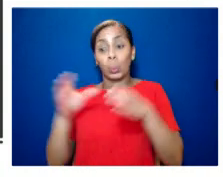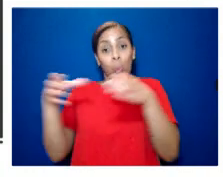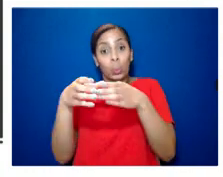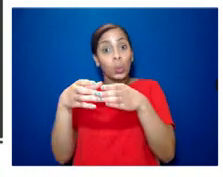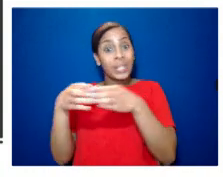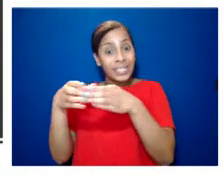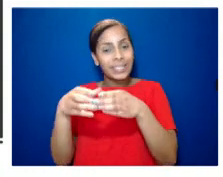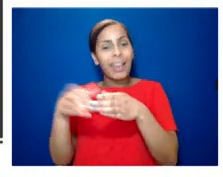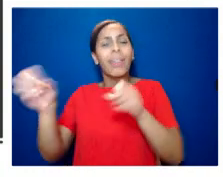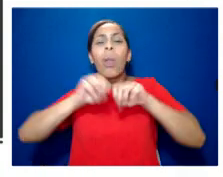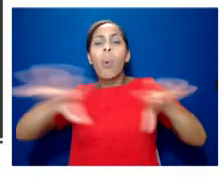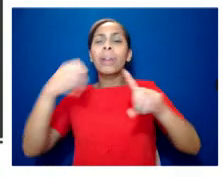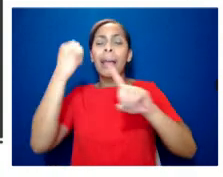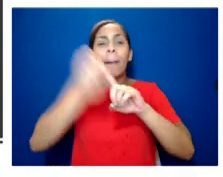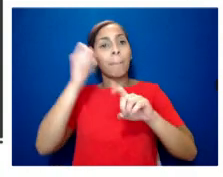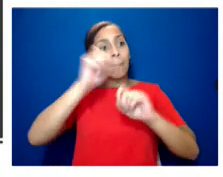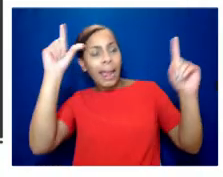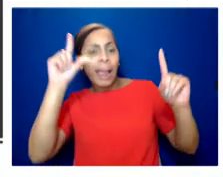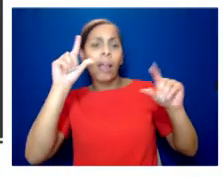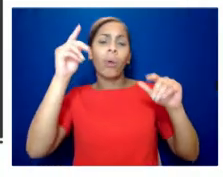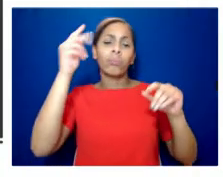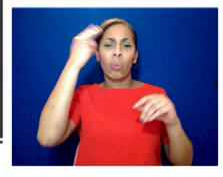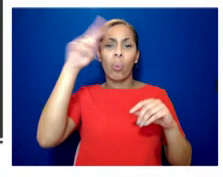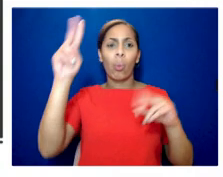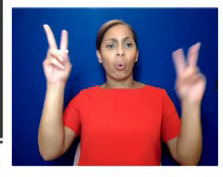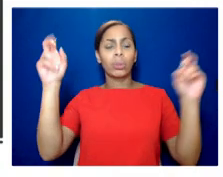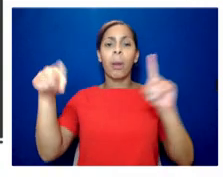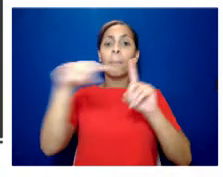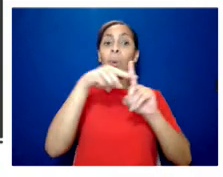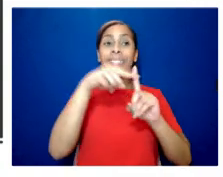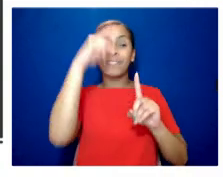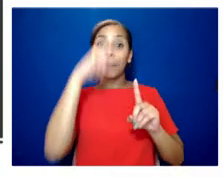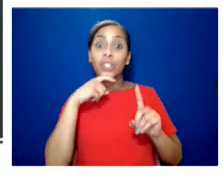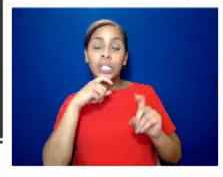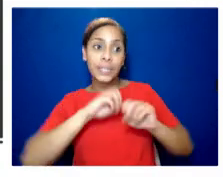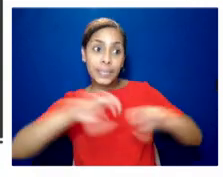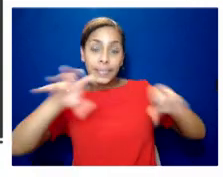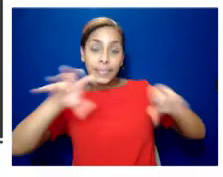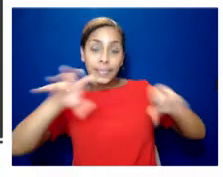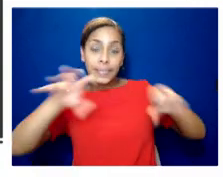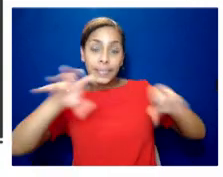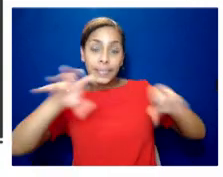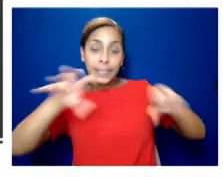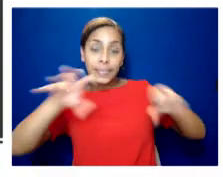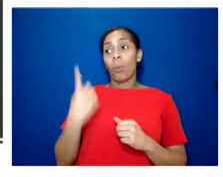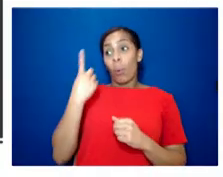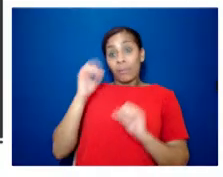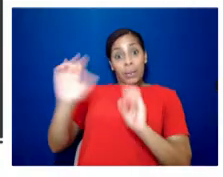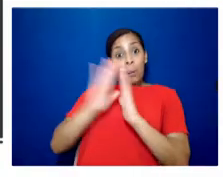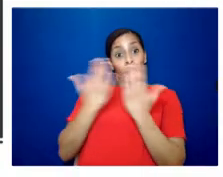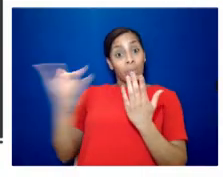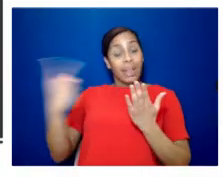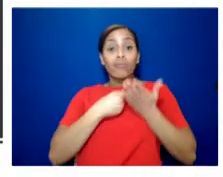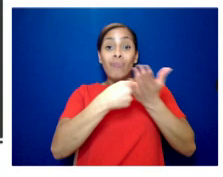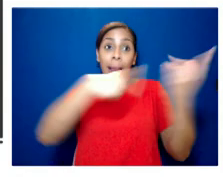which was set up to encourage schools to include lgbt content in their teaching and one of the books that i recommended was jenny lives with